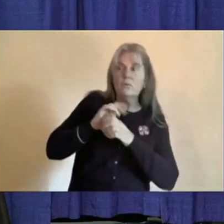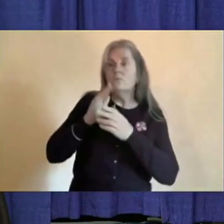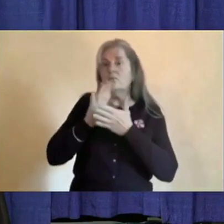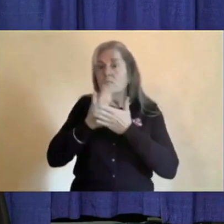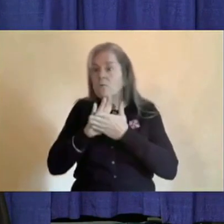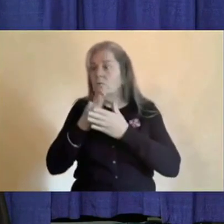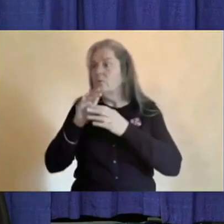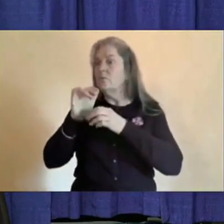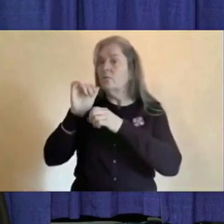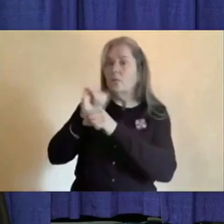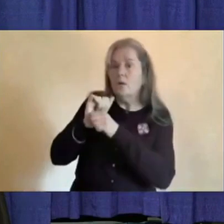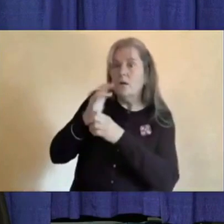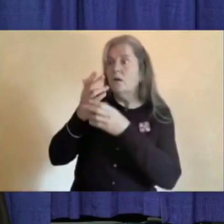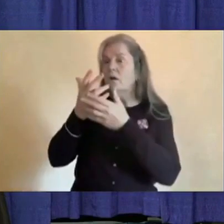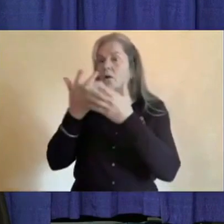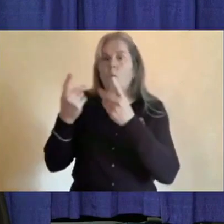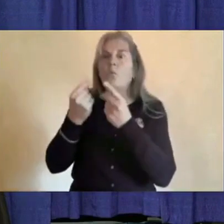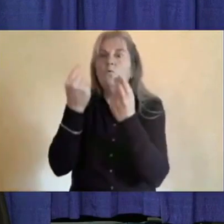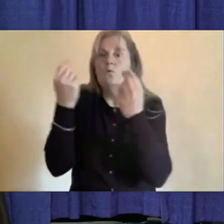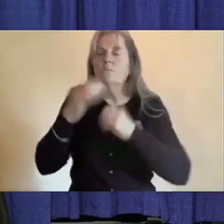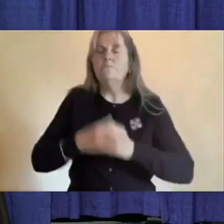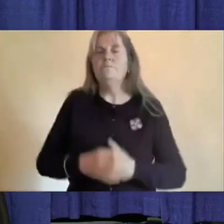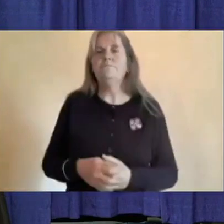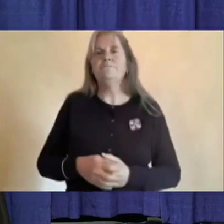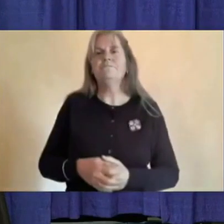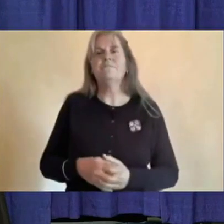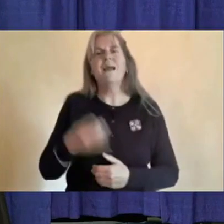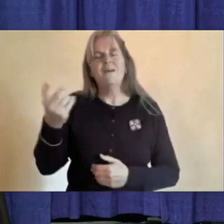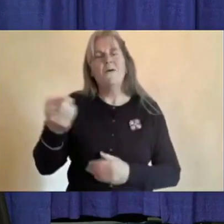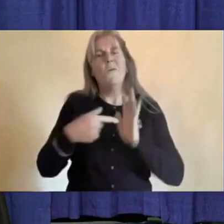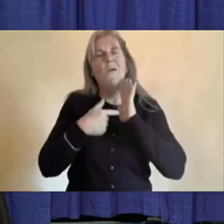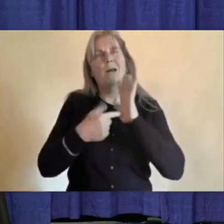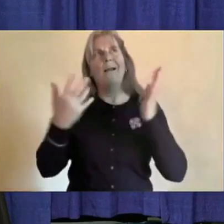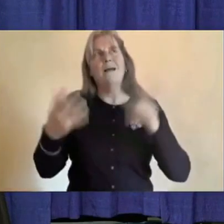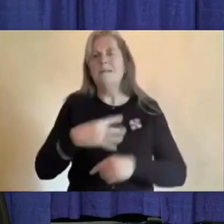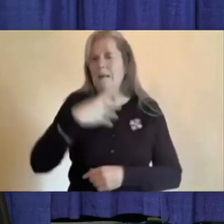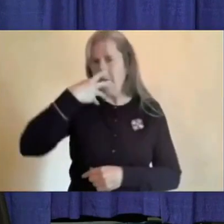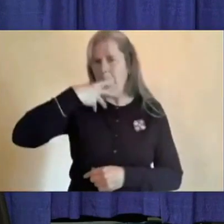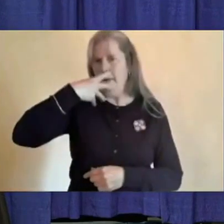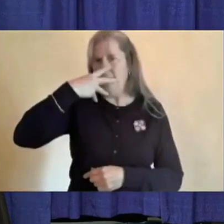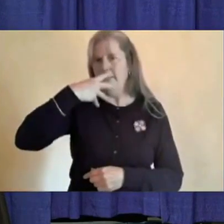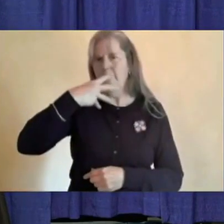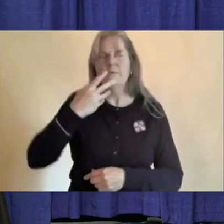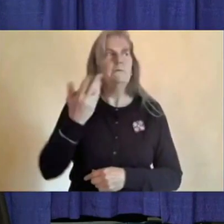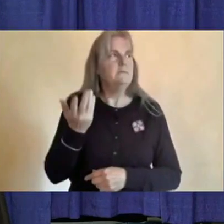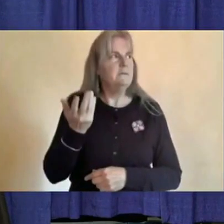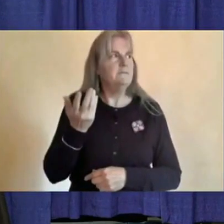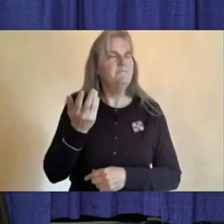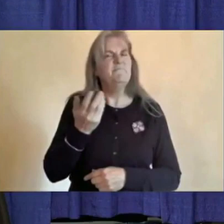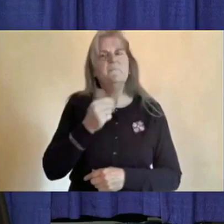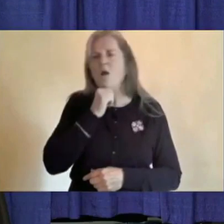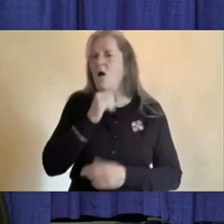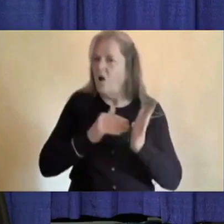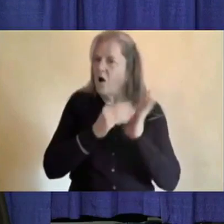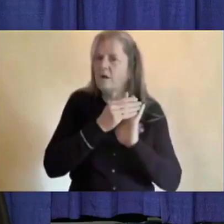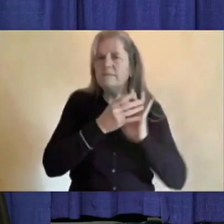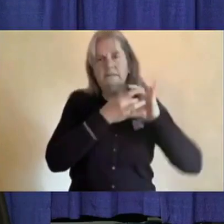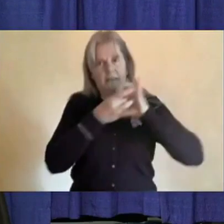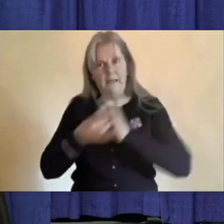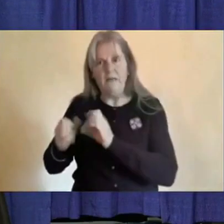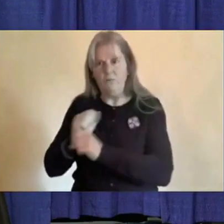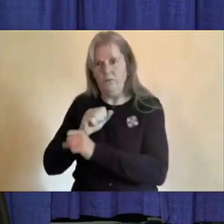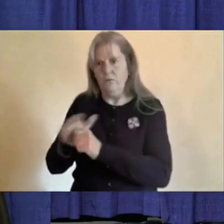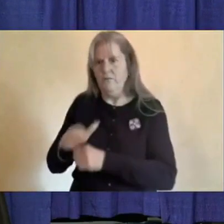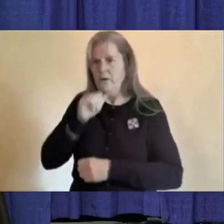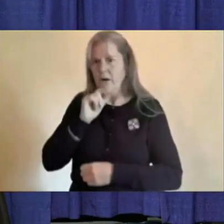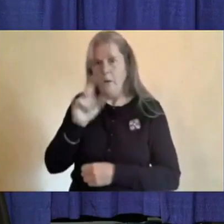isolated runny nose. We know that this symptom alone is only very rarely associated with COVID. And we all know how